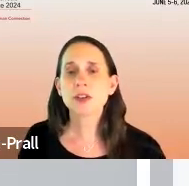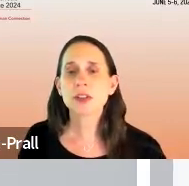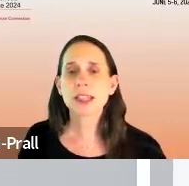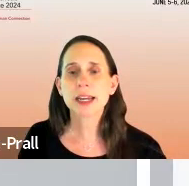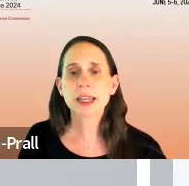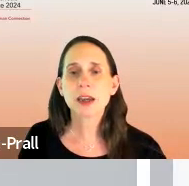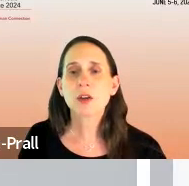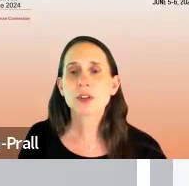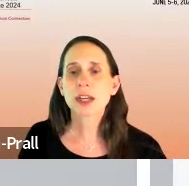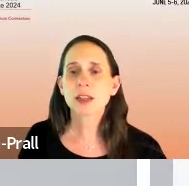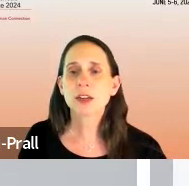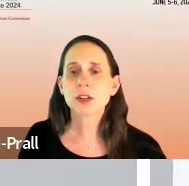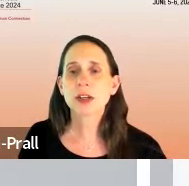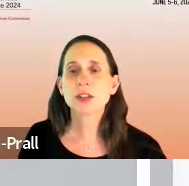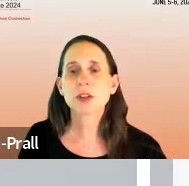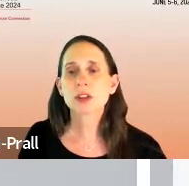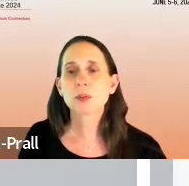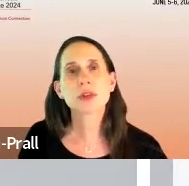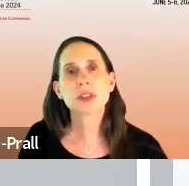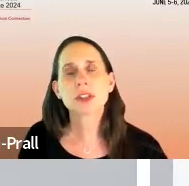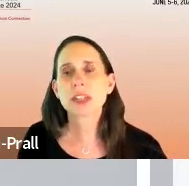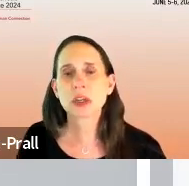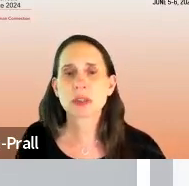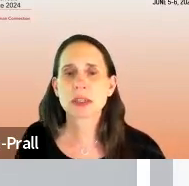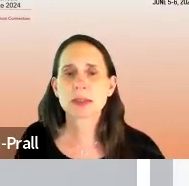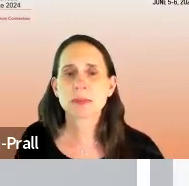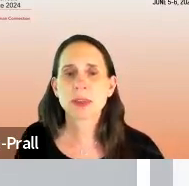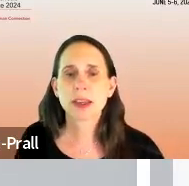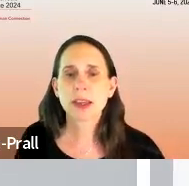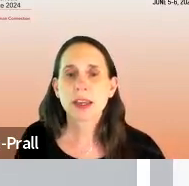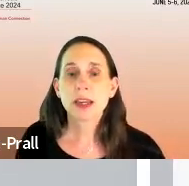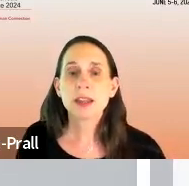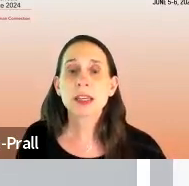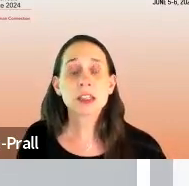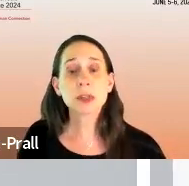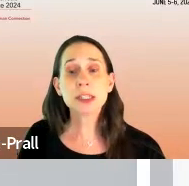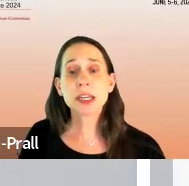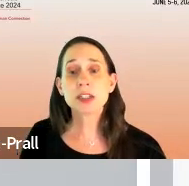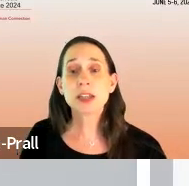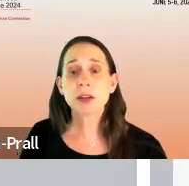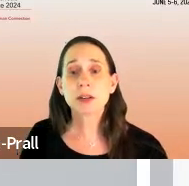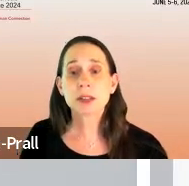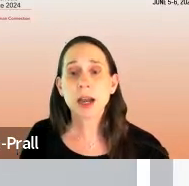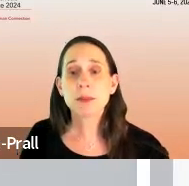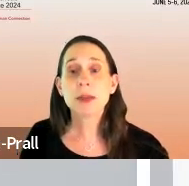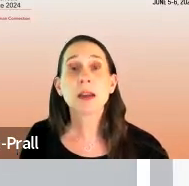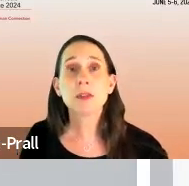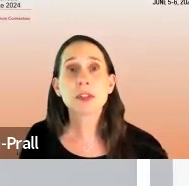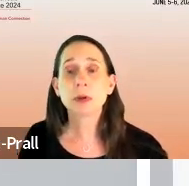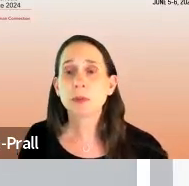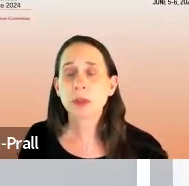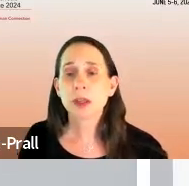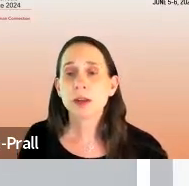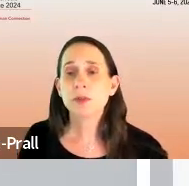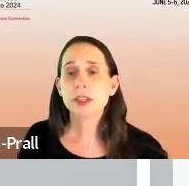International Society for Psychological and Social Approaches to Psychosis. In Leah's presentation titled, I'm Not